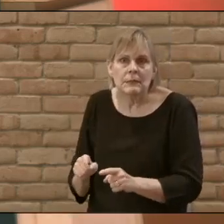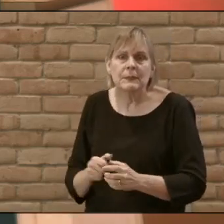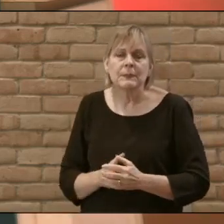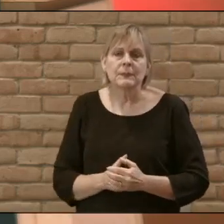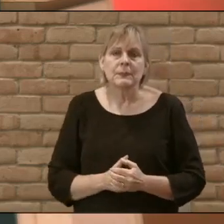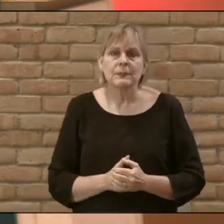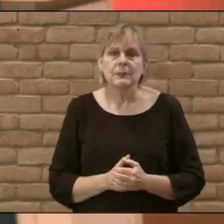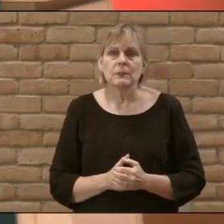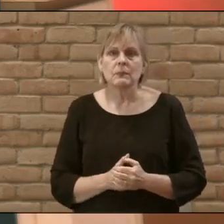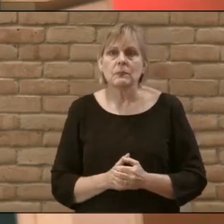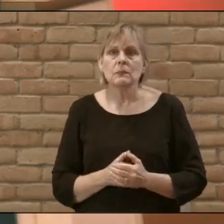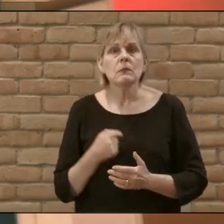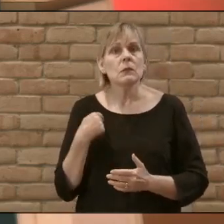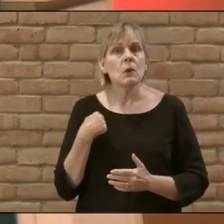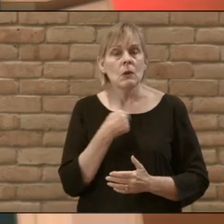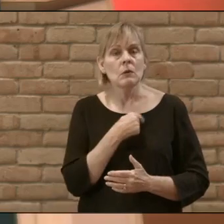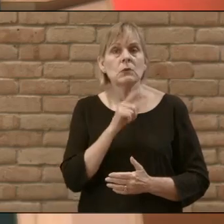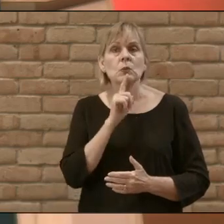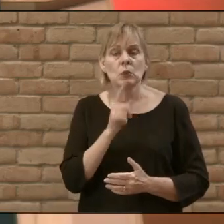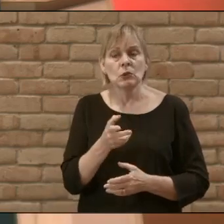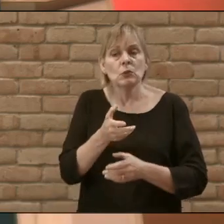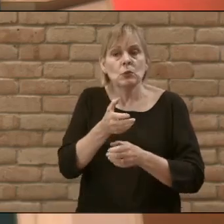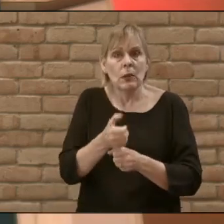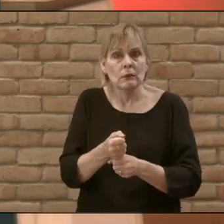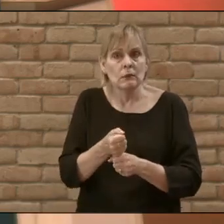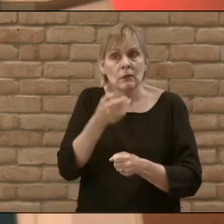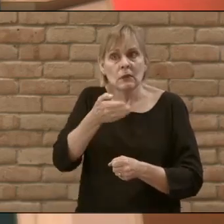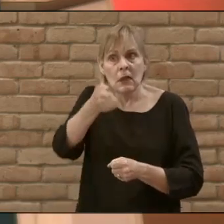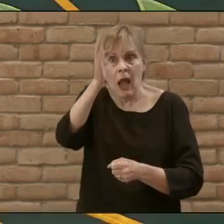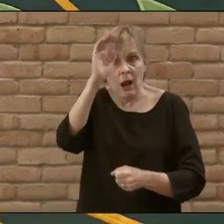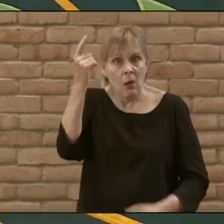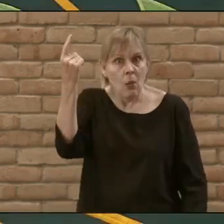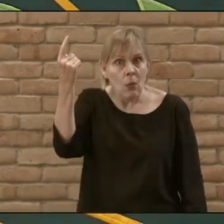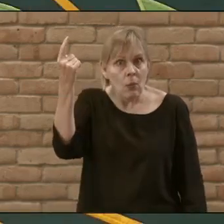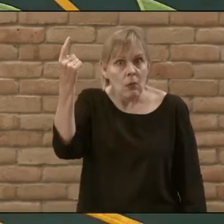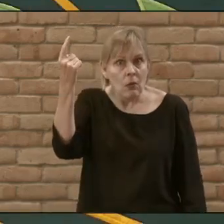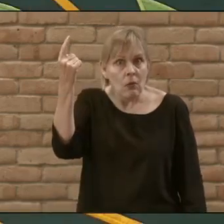in order for us to really set the trust of our hearts on God alone